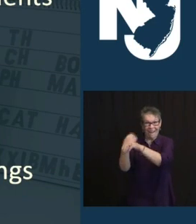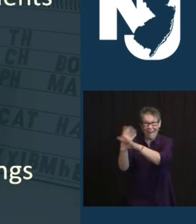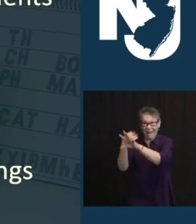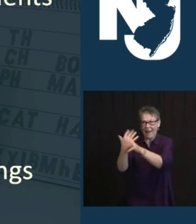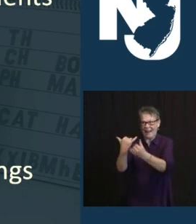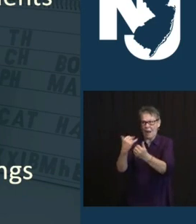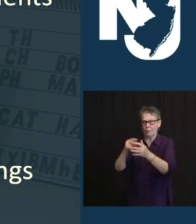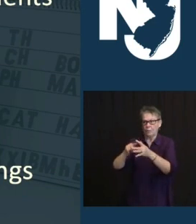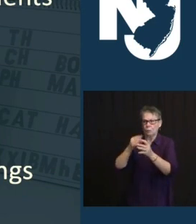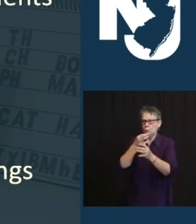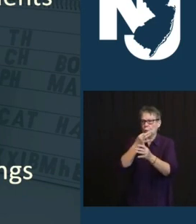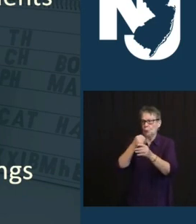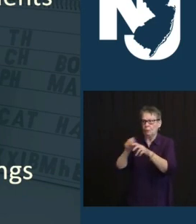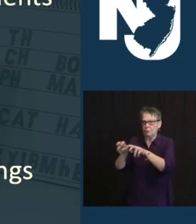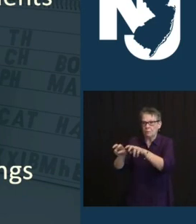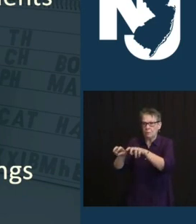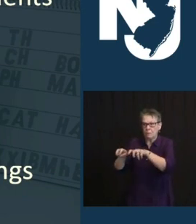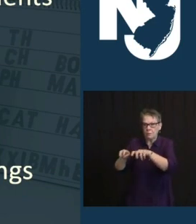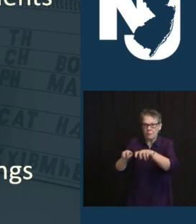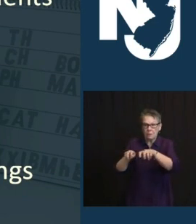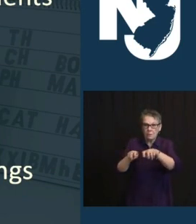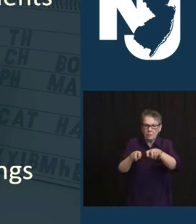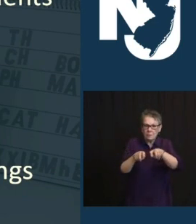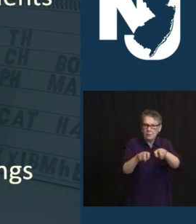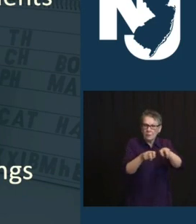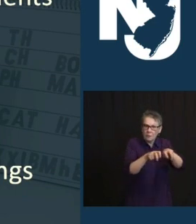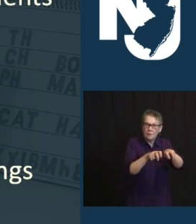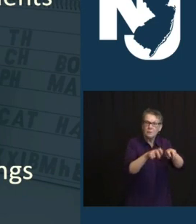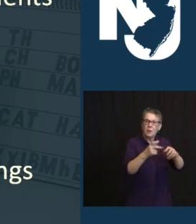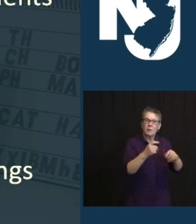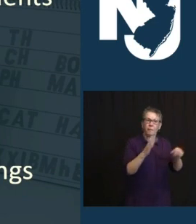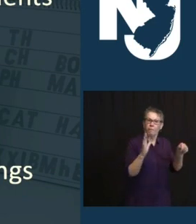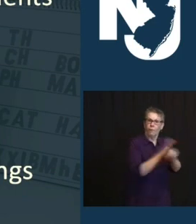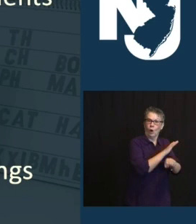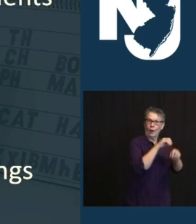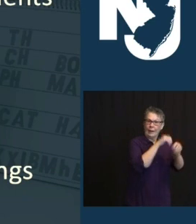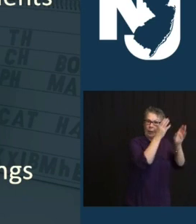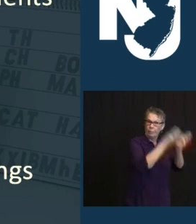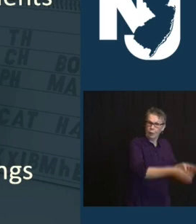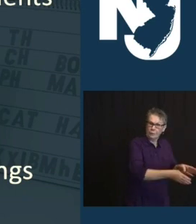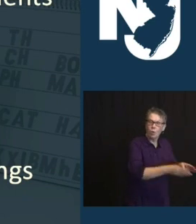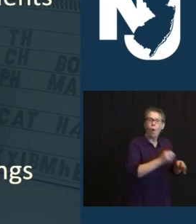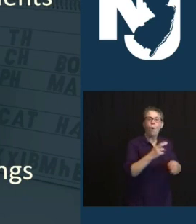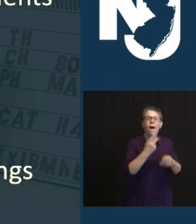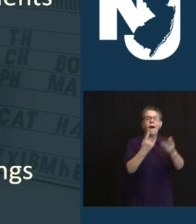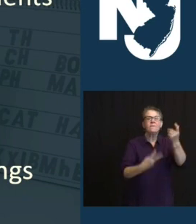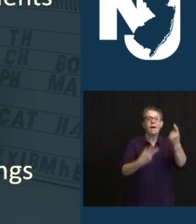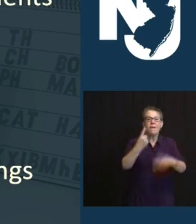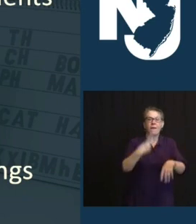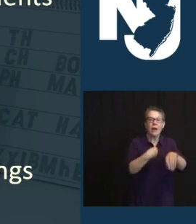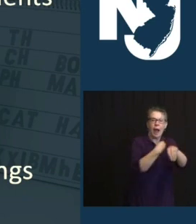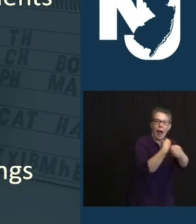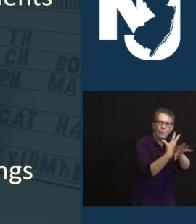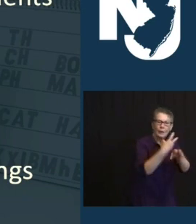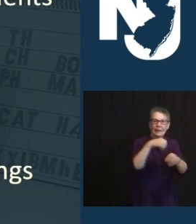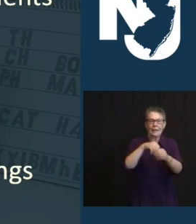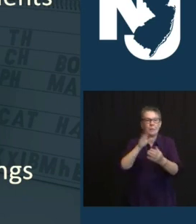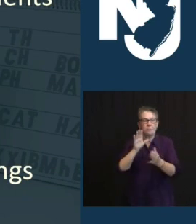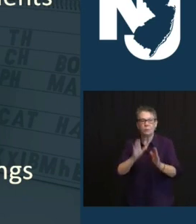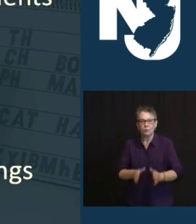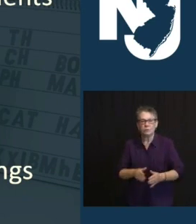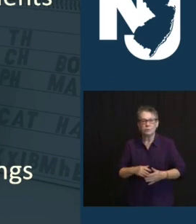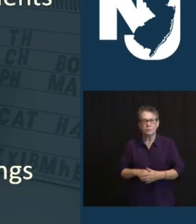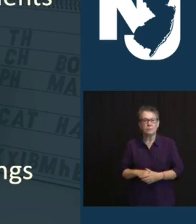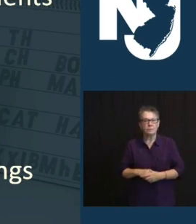EDUCATORS BACK IN THEIR SCHOOL BUILDINGS THROUGHOUT THE WEEK. AS OF THIS MORNING, OF THE 811 PUBLIC SCHOOL DISTRICTS,